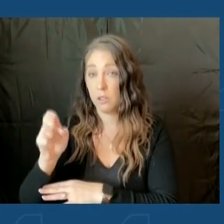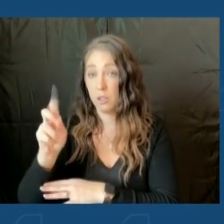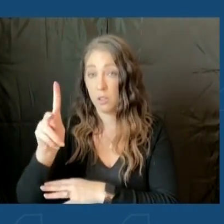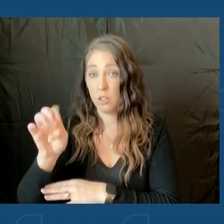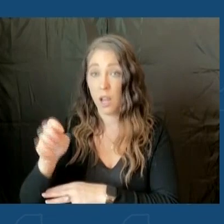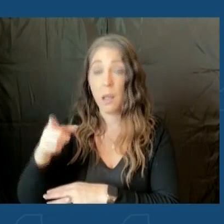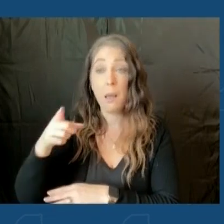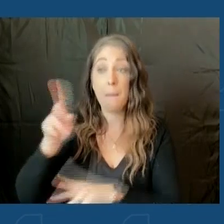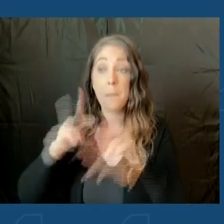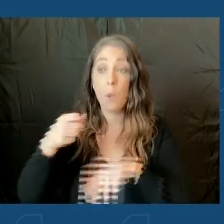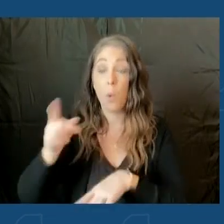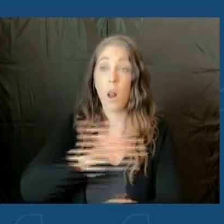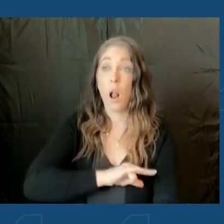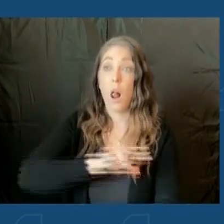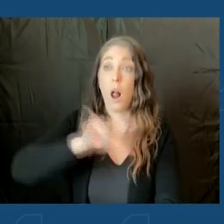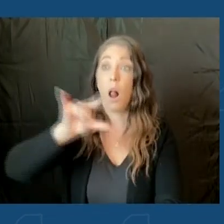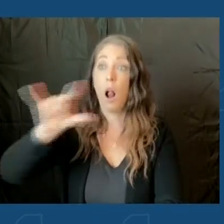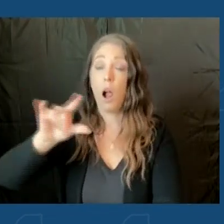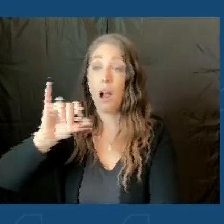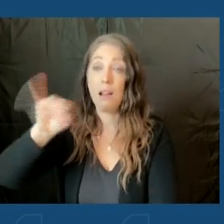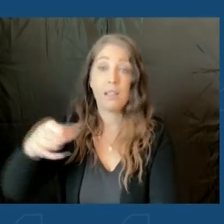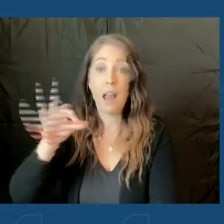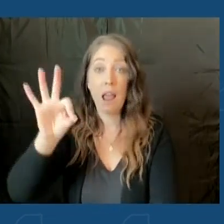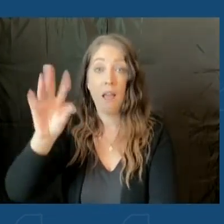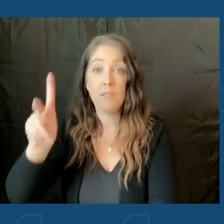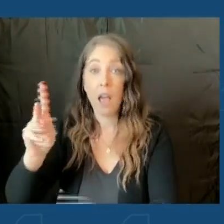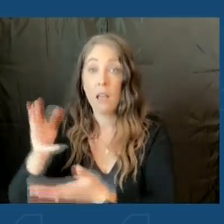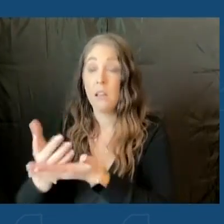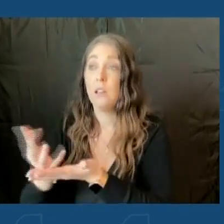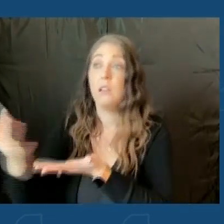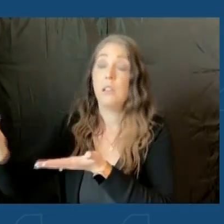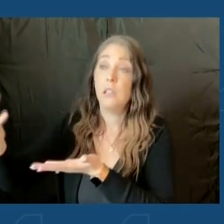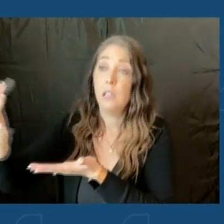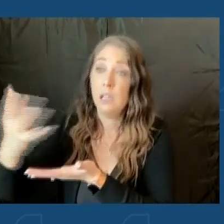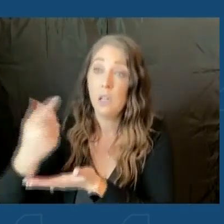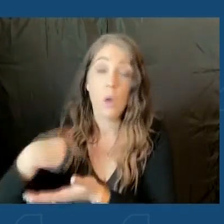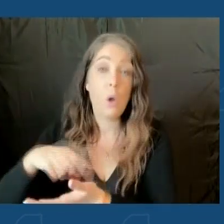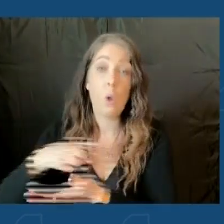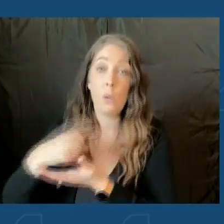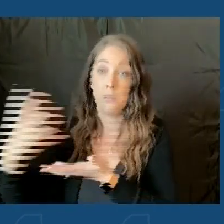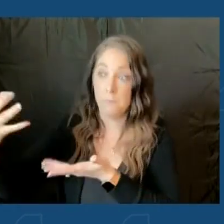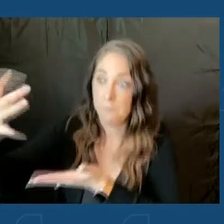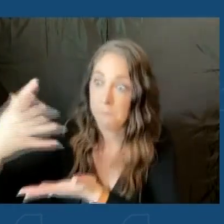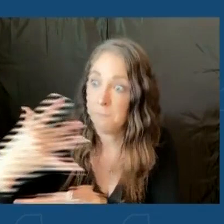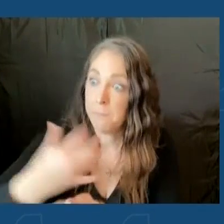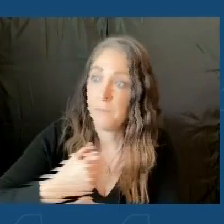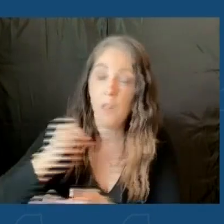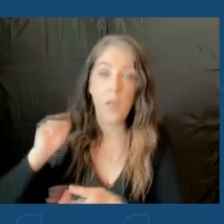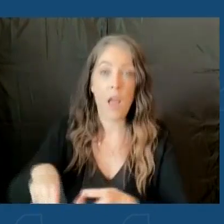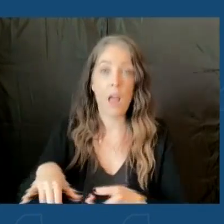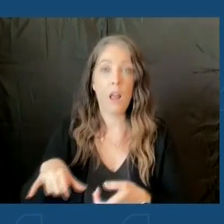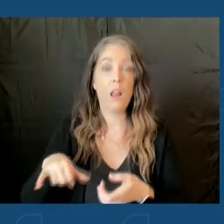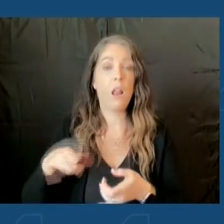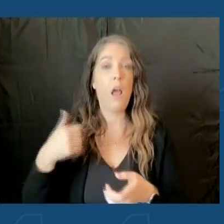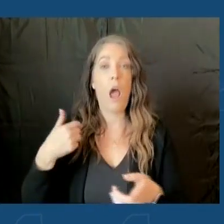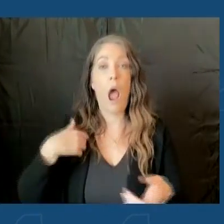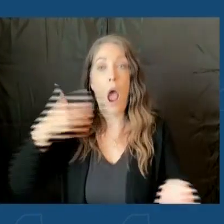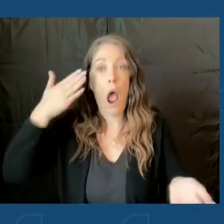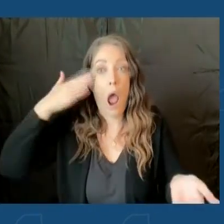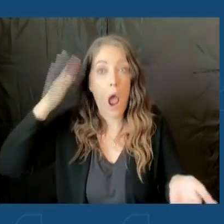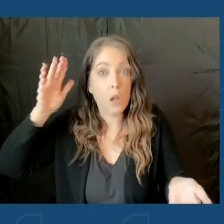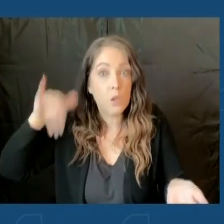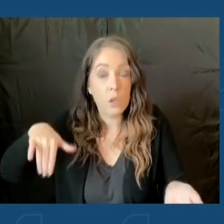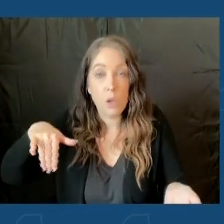planes to come in, loaded with the only source that could find and we locked up that source I was not aware that this was a company